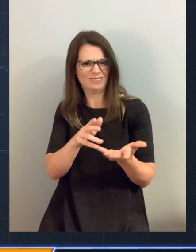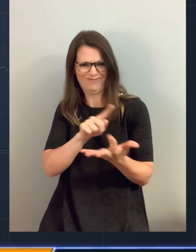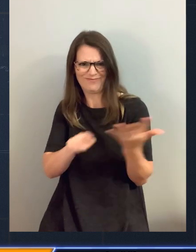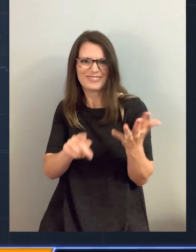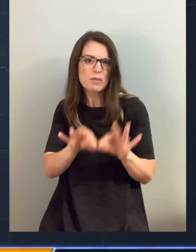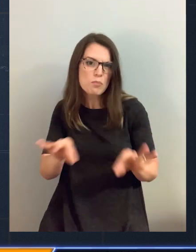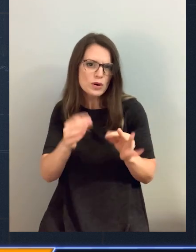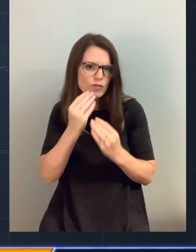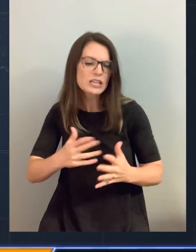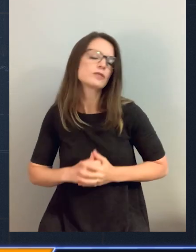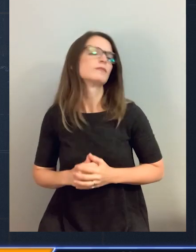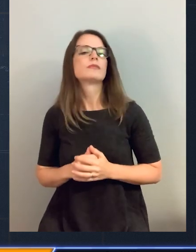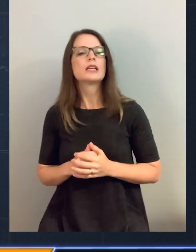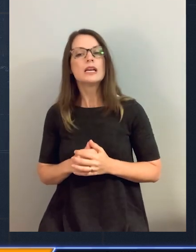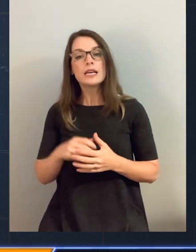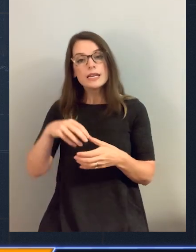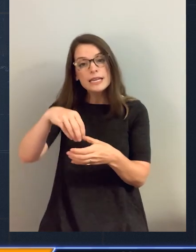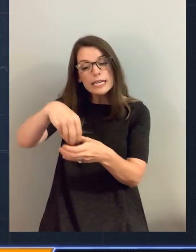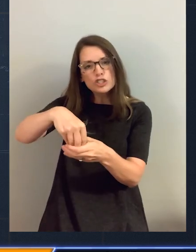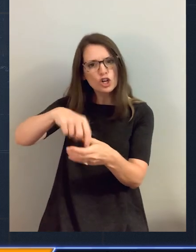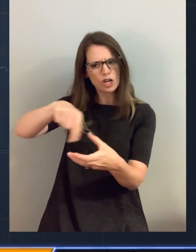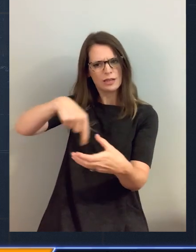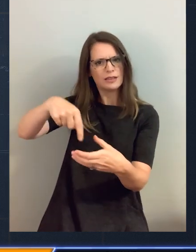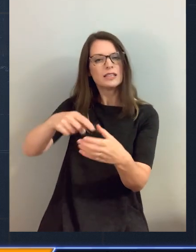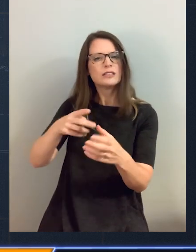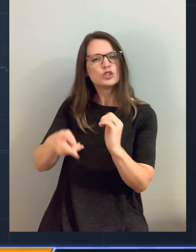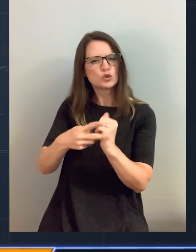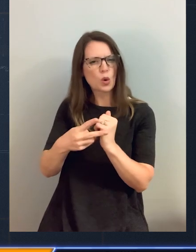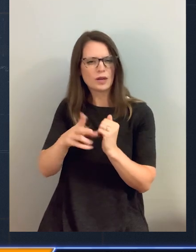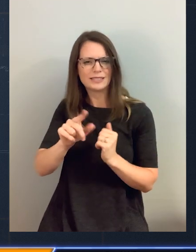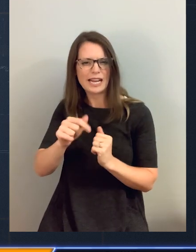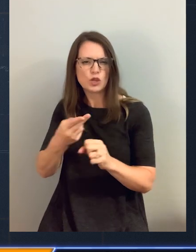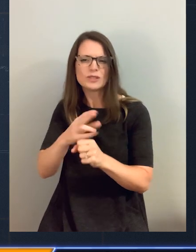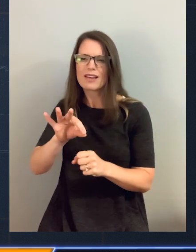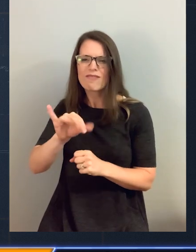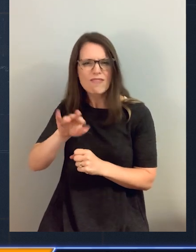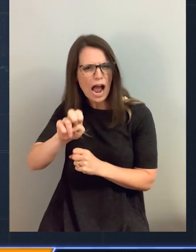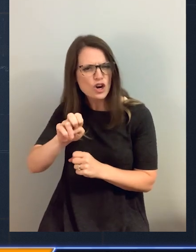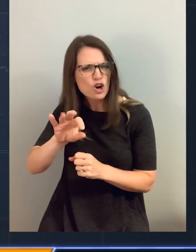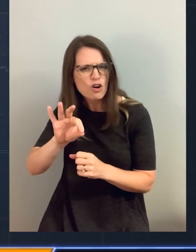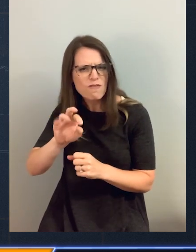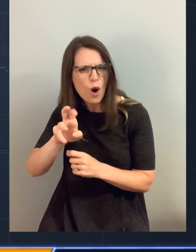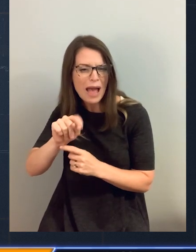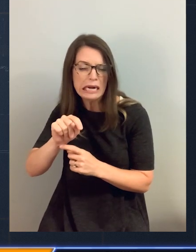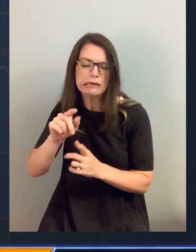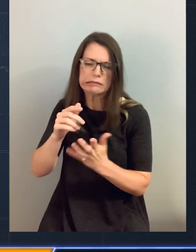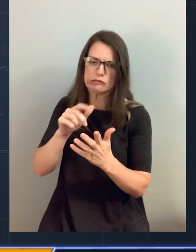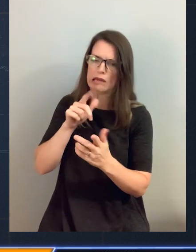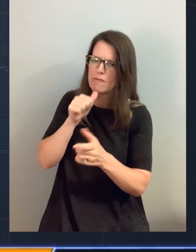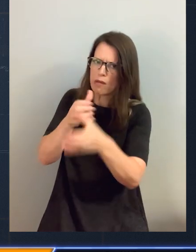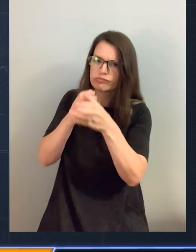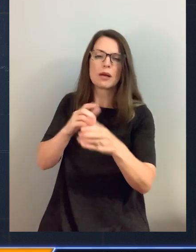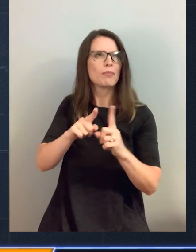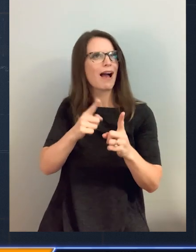all that kind of really important information. Now, internally, it stores data in what's called the FHIR format. I don't know a whole lot about this, but apparently it